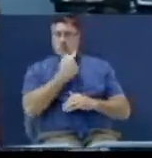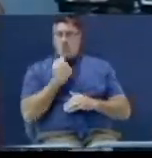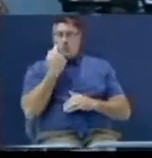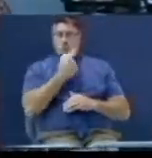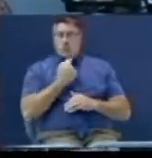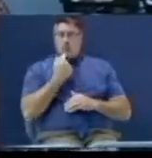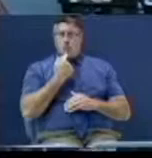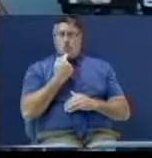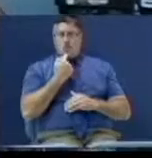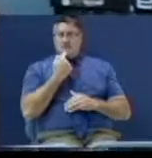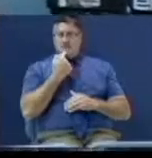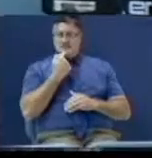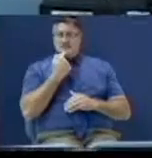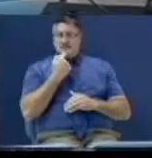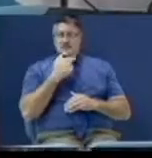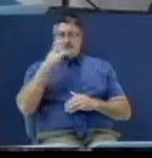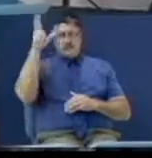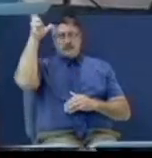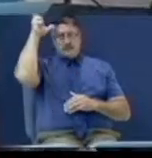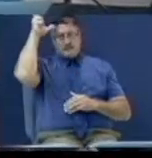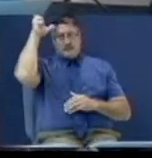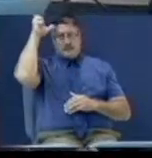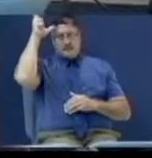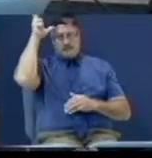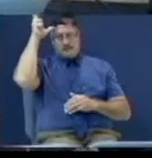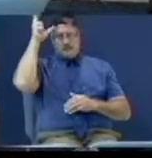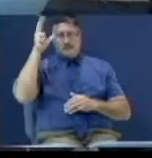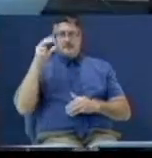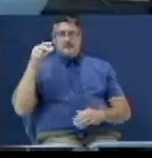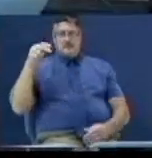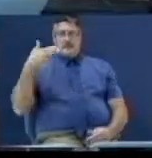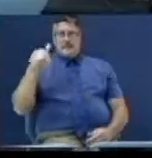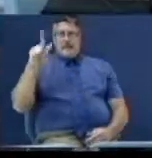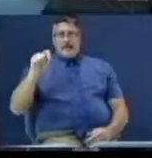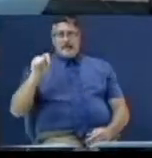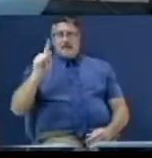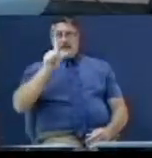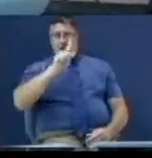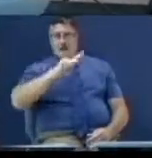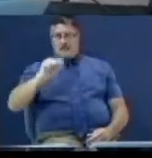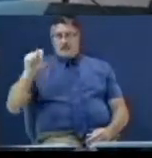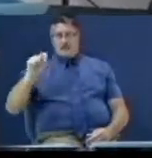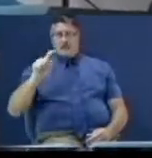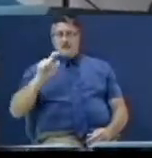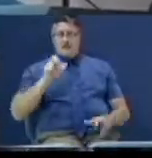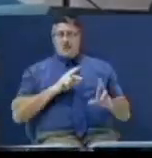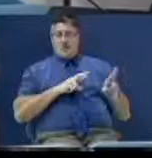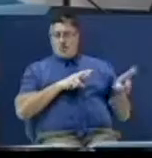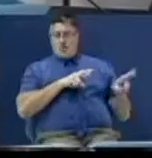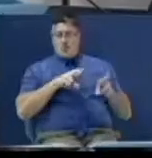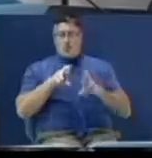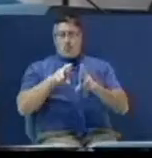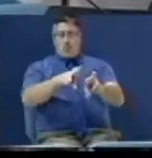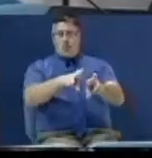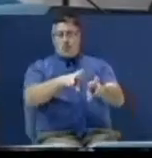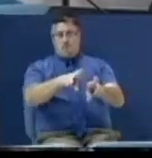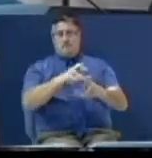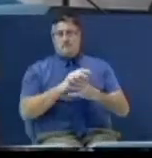say, Satan, hit the road. Show him the door. Three people in three groups, and I'm done.